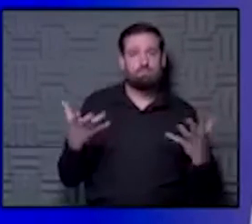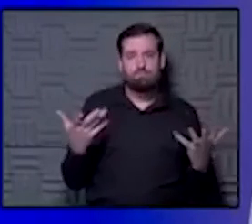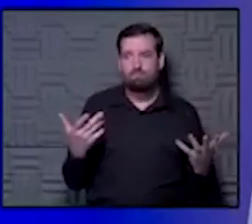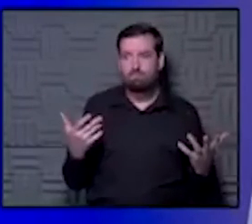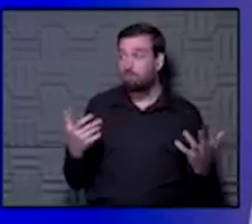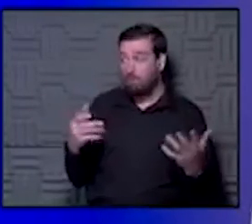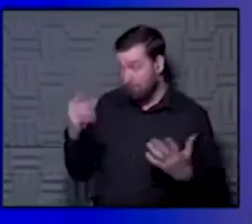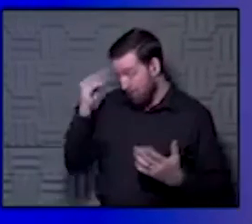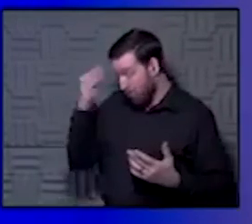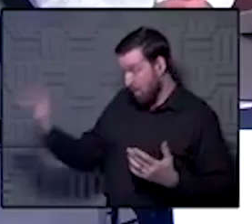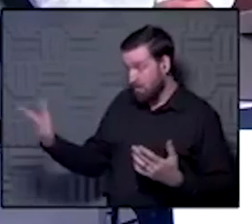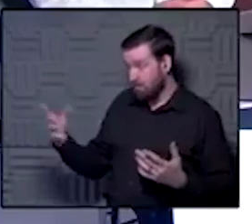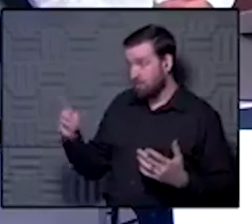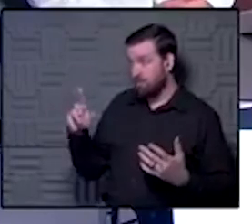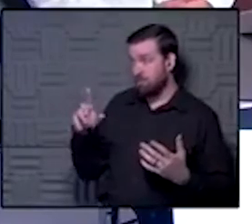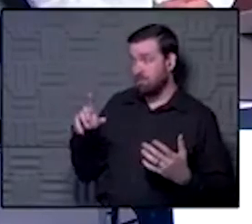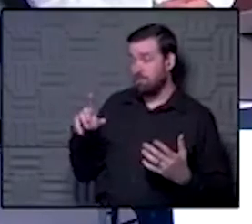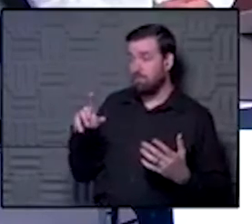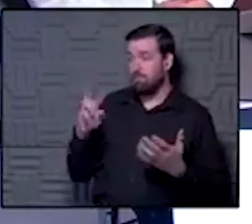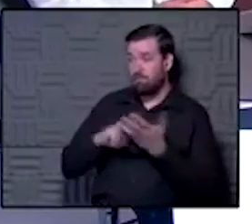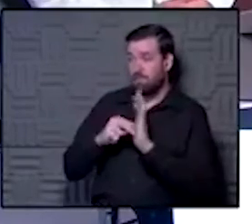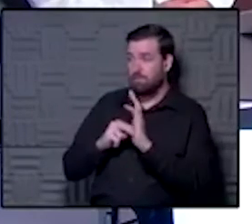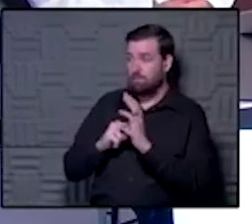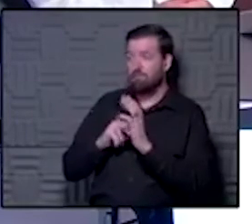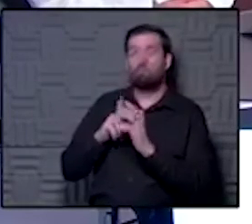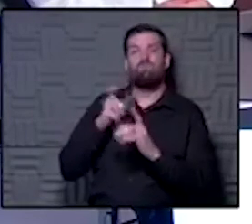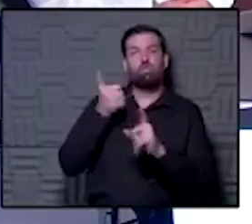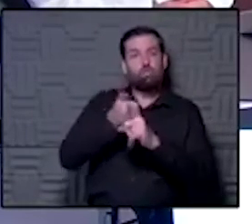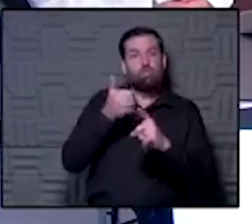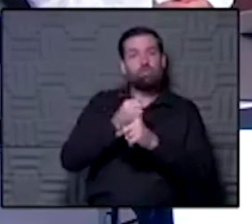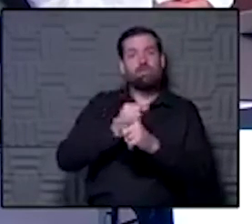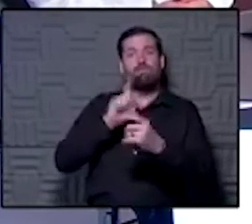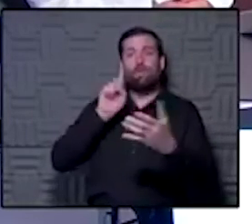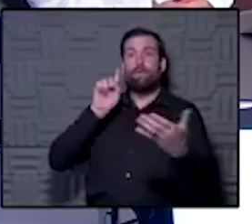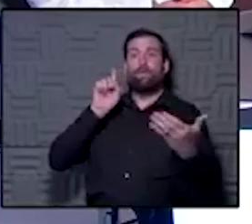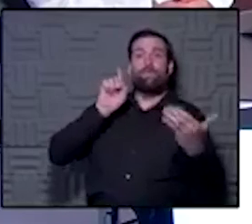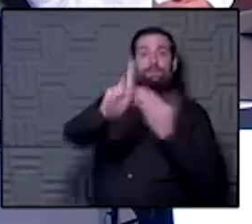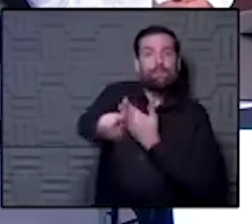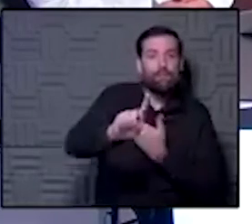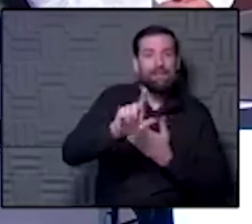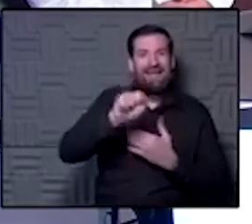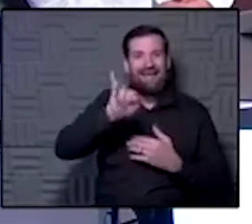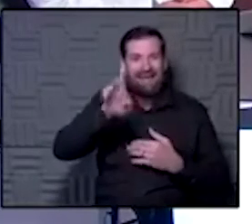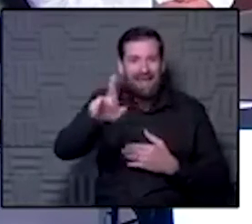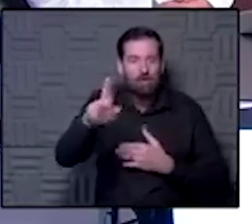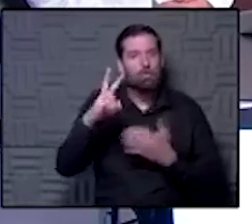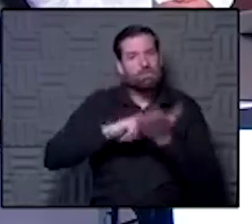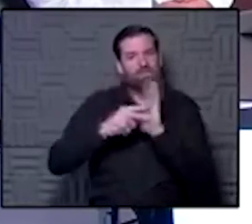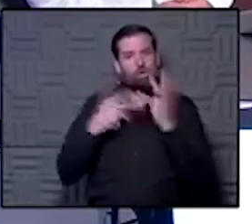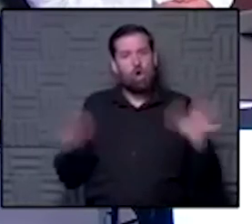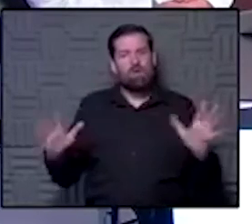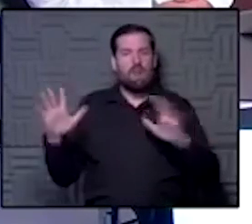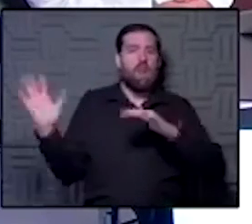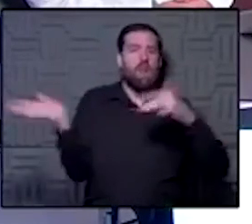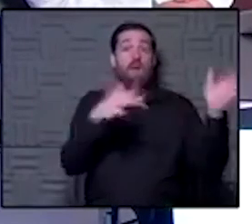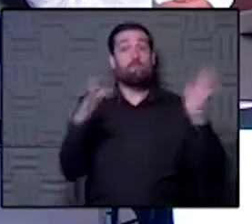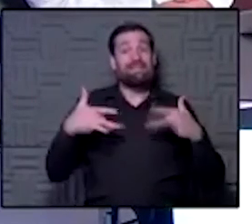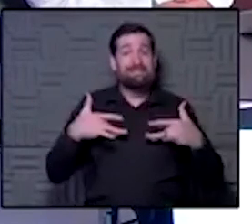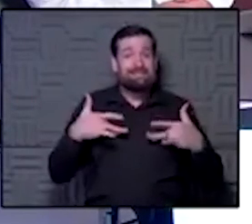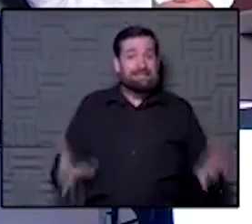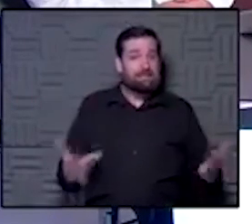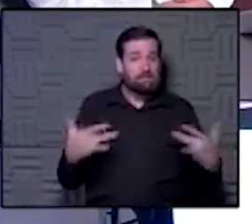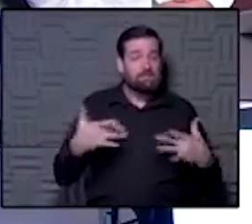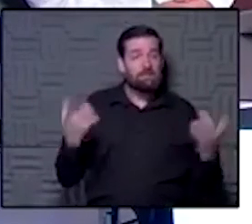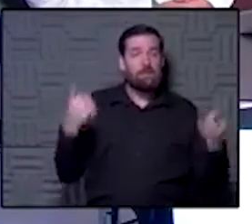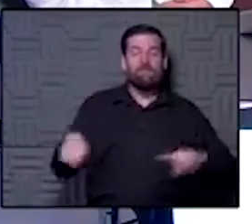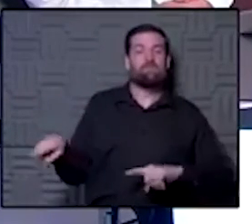think it's less risky. And passing through the air creates turbulence on your own. So you've already created a stream. And technically what normally happens, if you think